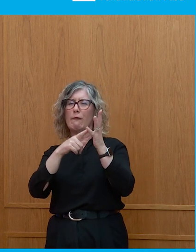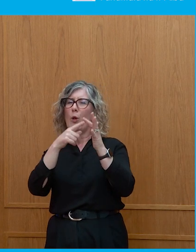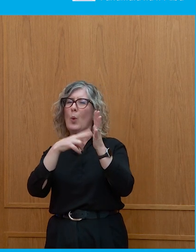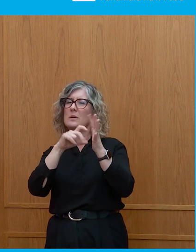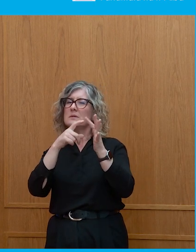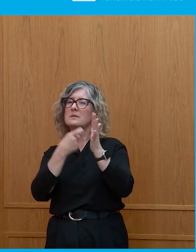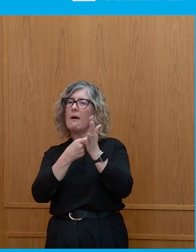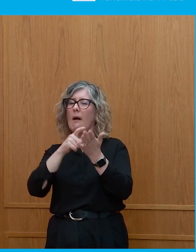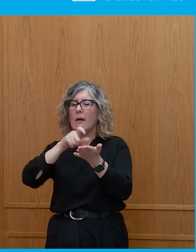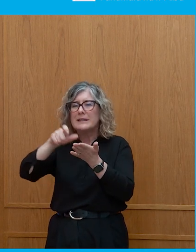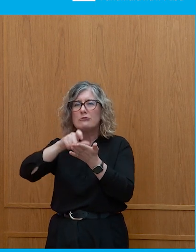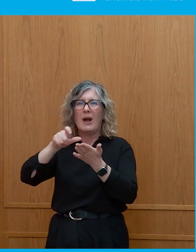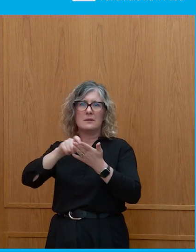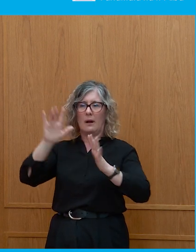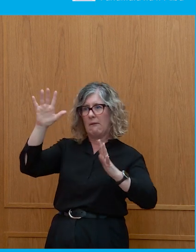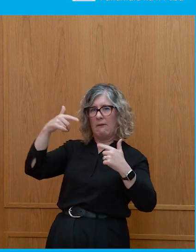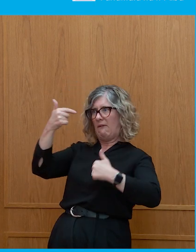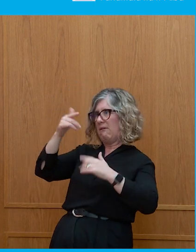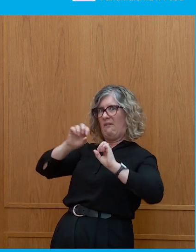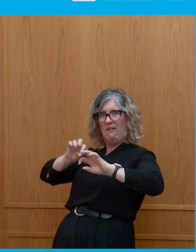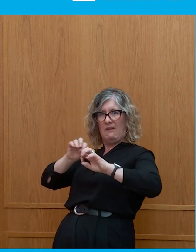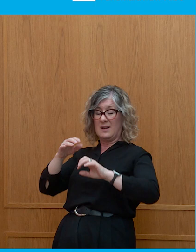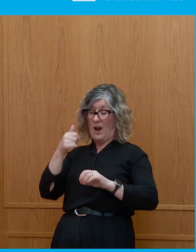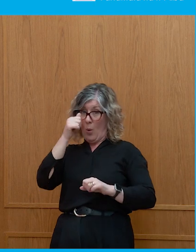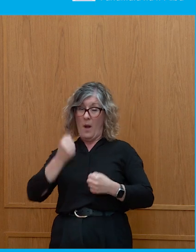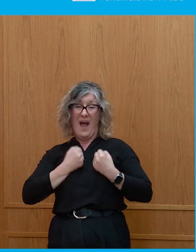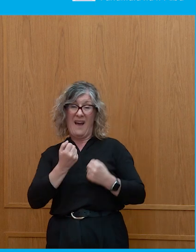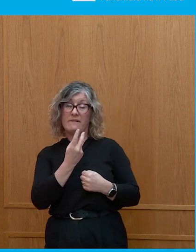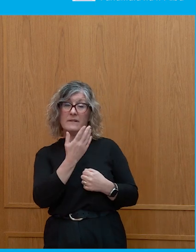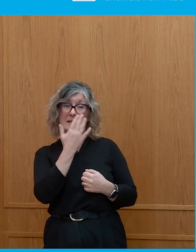my own teenagers, the amount of information they derive from TikTok.